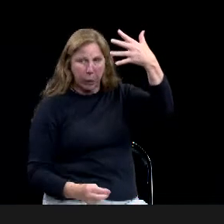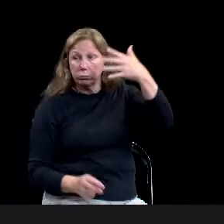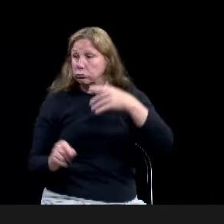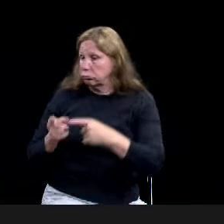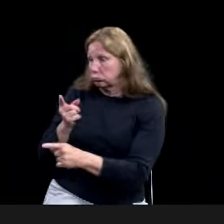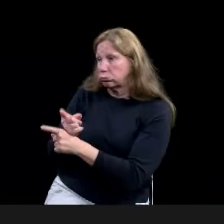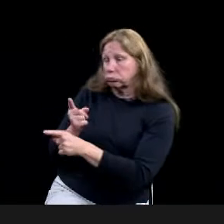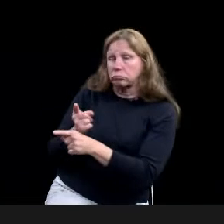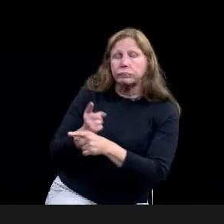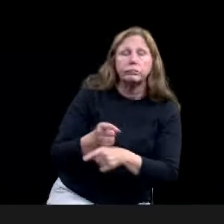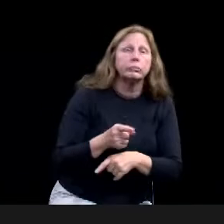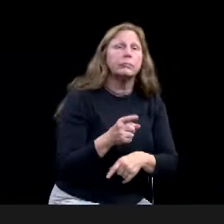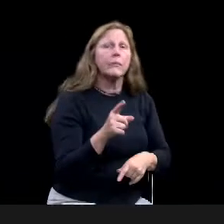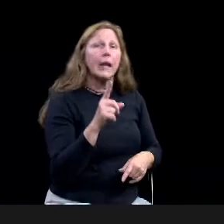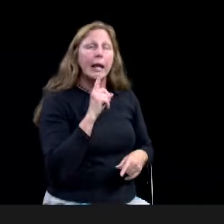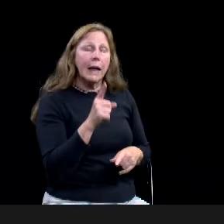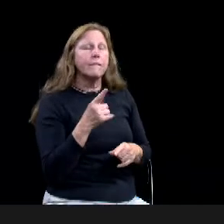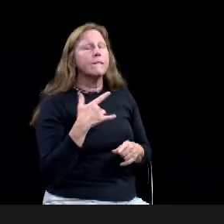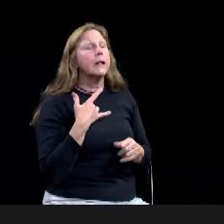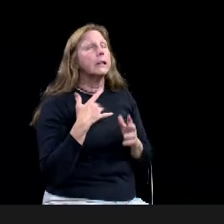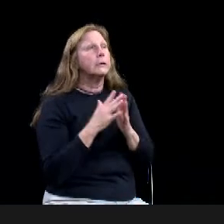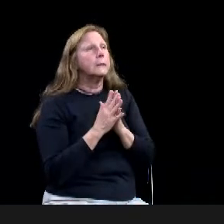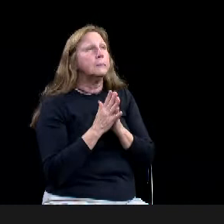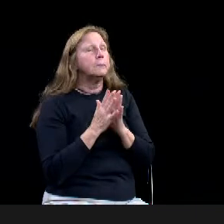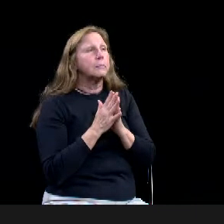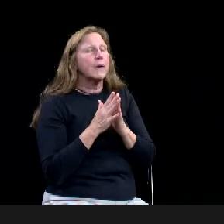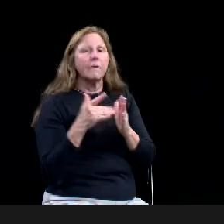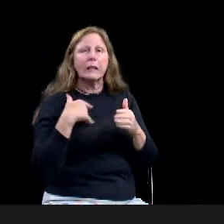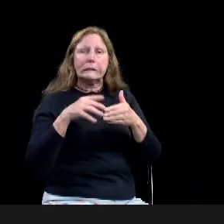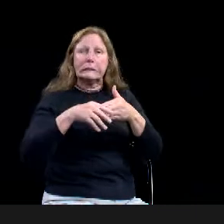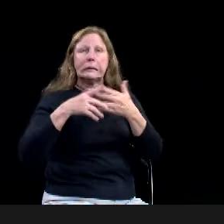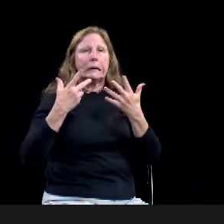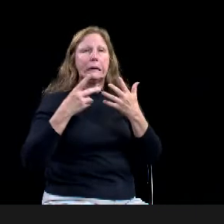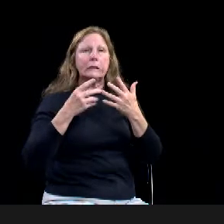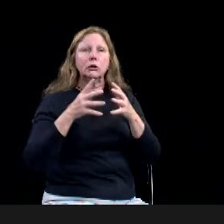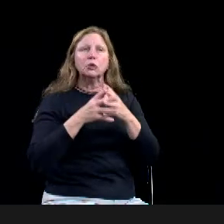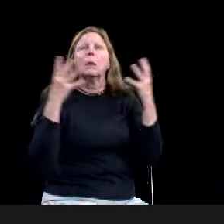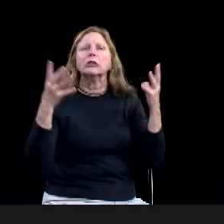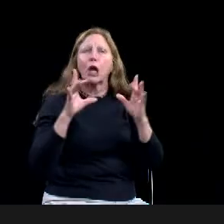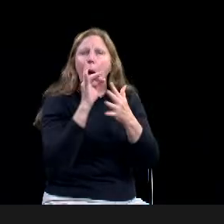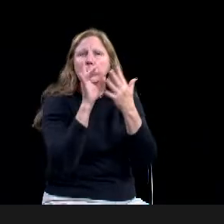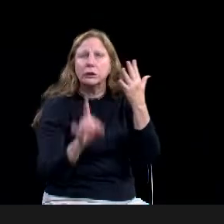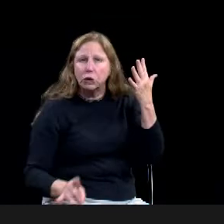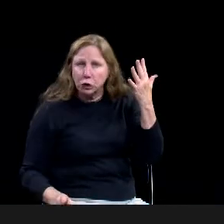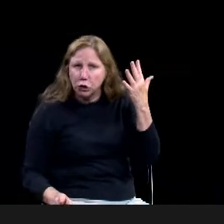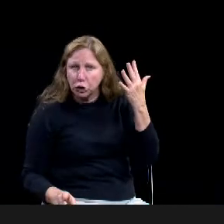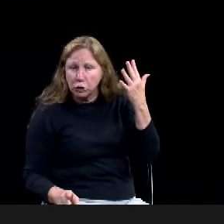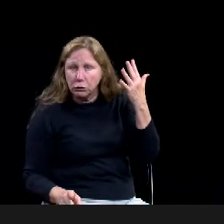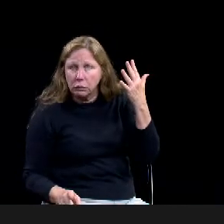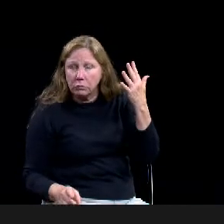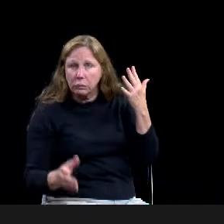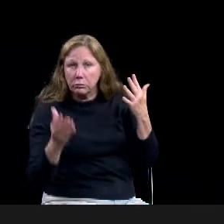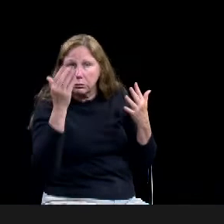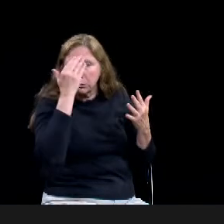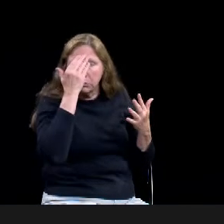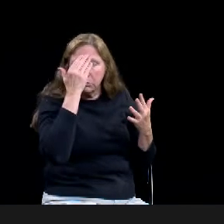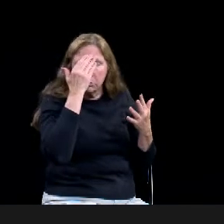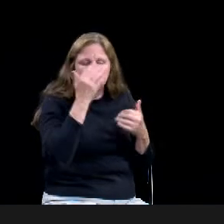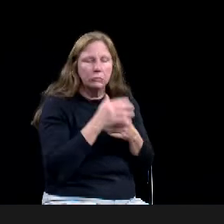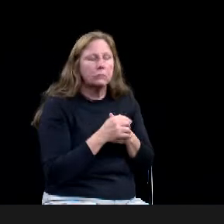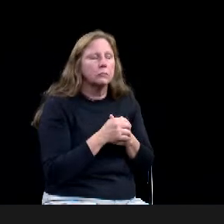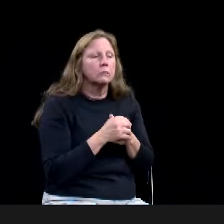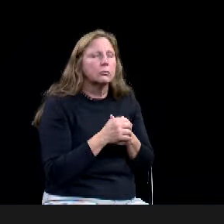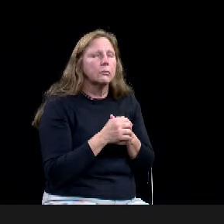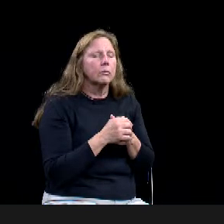when, you know, there, there were, I think I saw, I mean, one was, you know, a, a clear